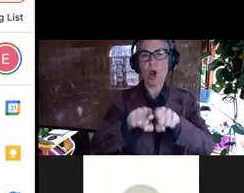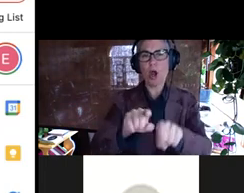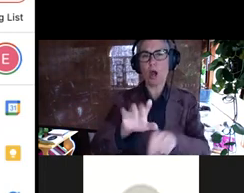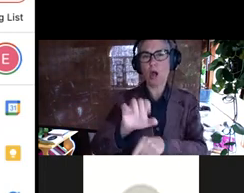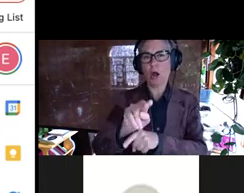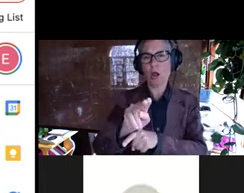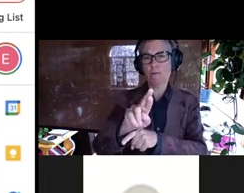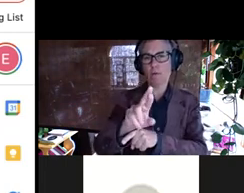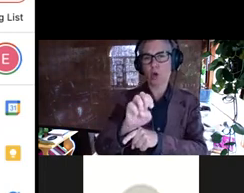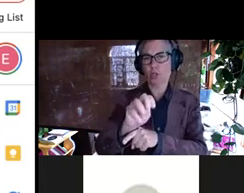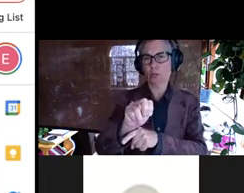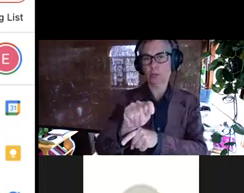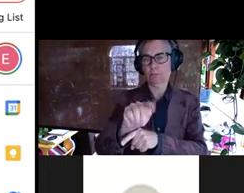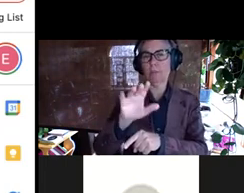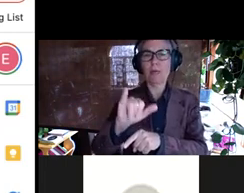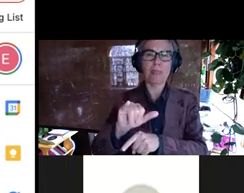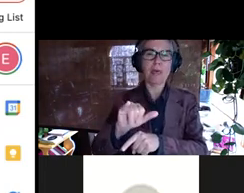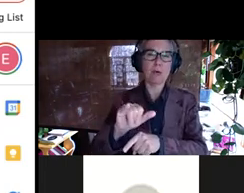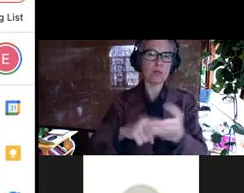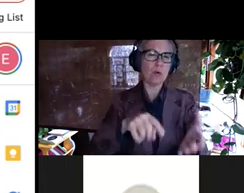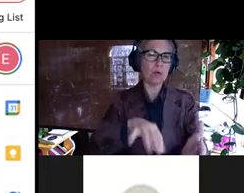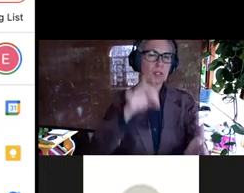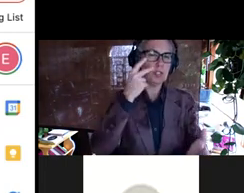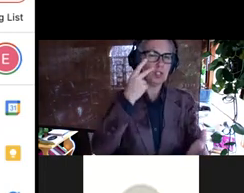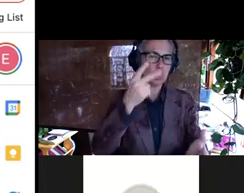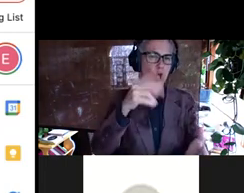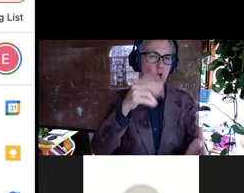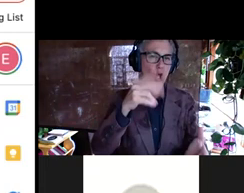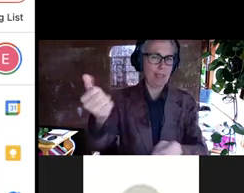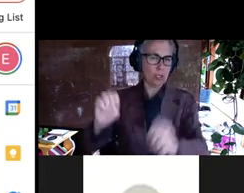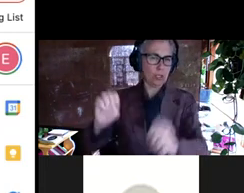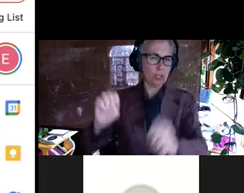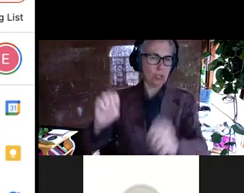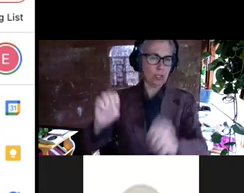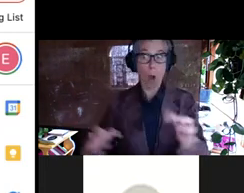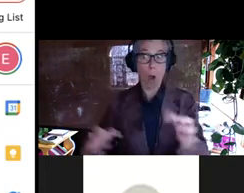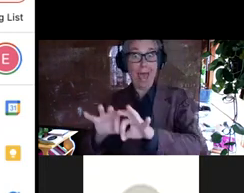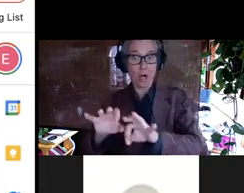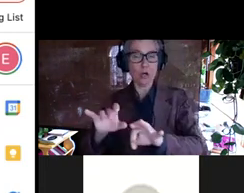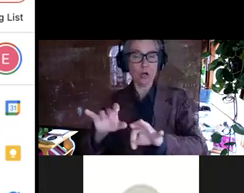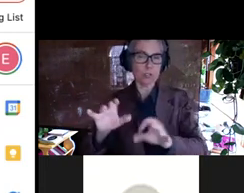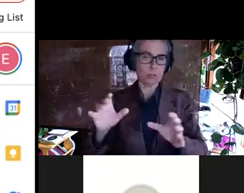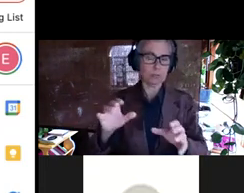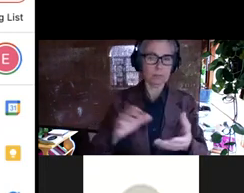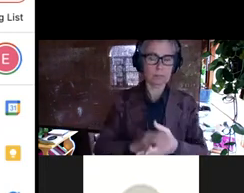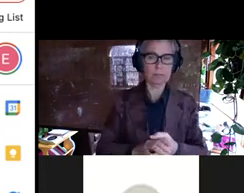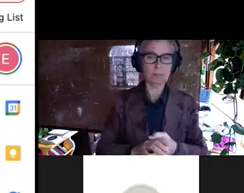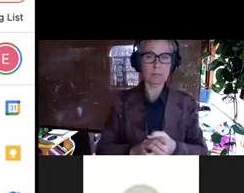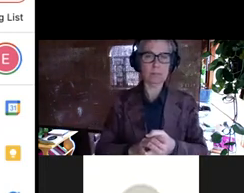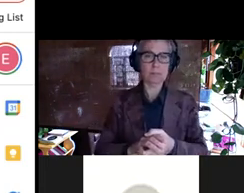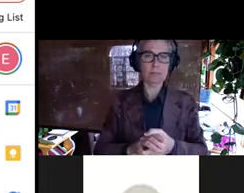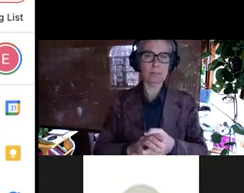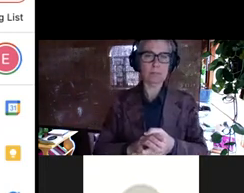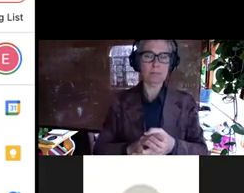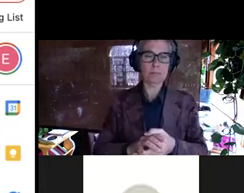cue that we saw in the other experiment that, that something matters. Um, and so, so yeah, you can, you can do that for sure.